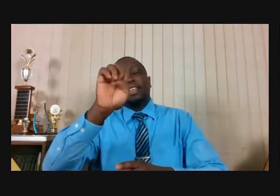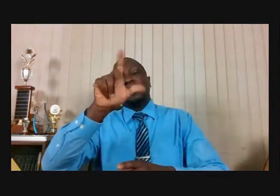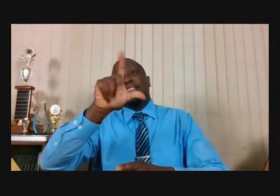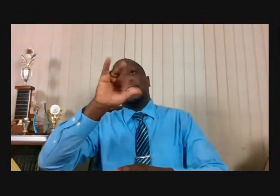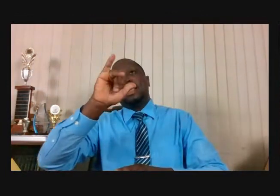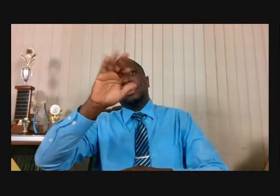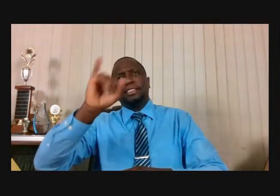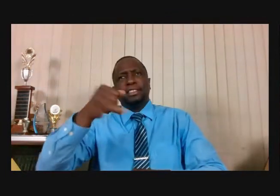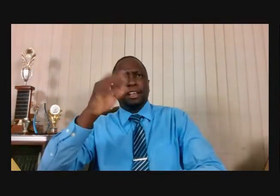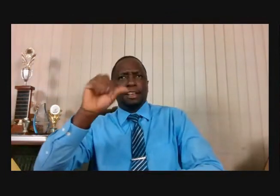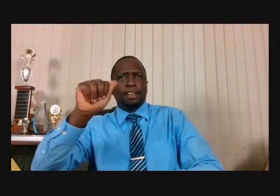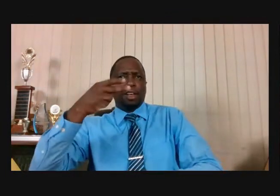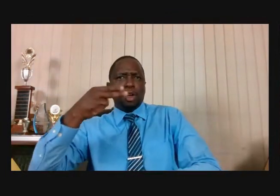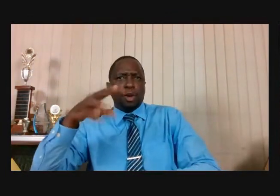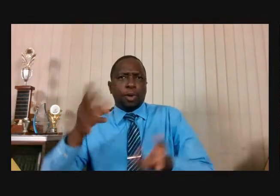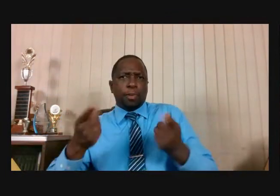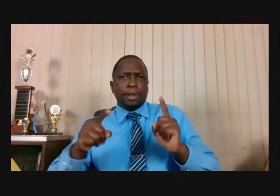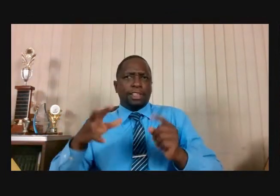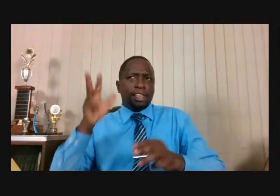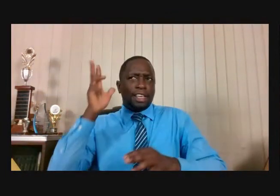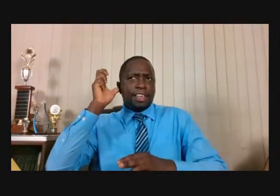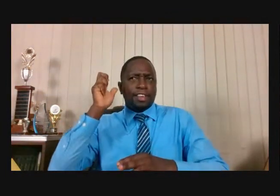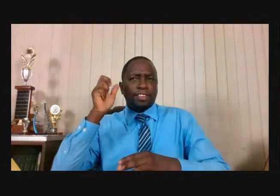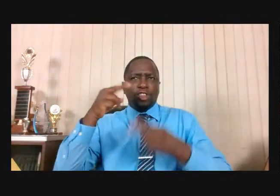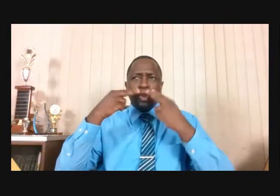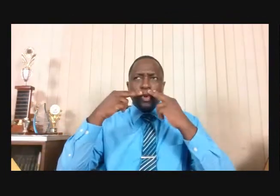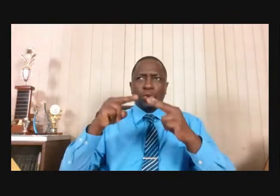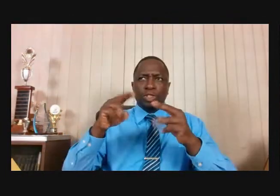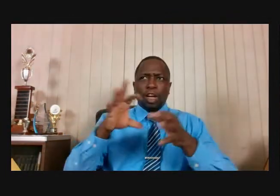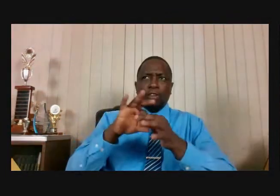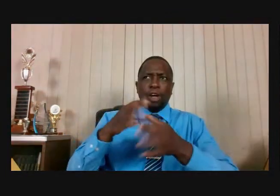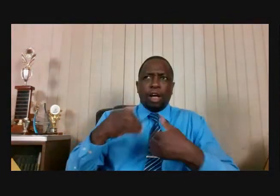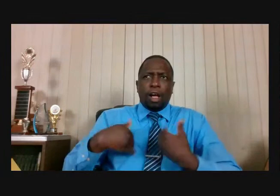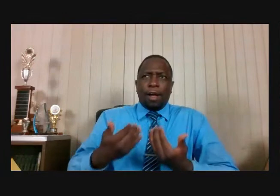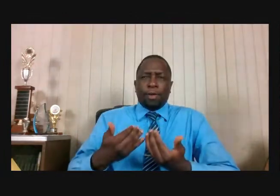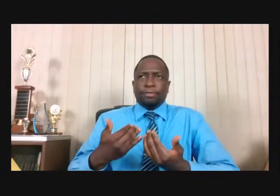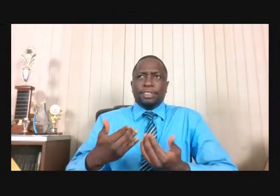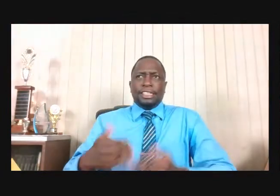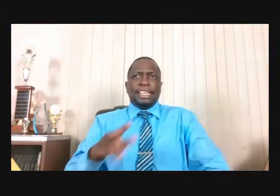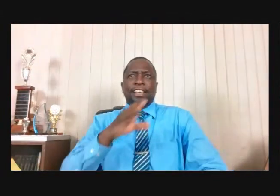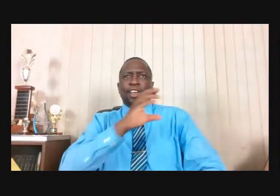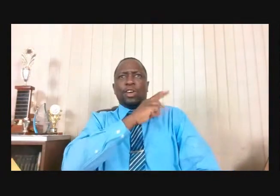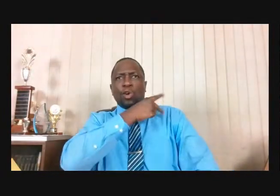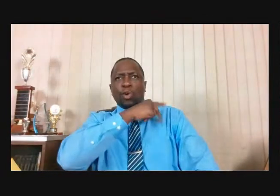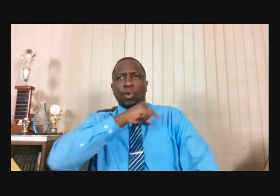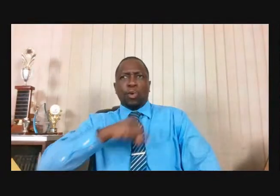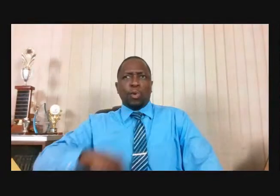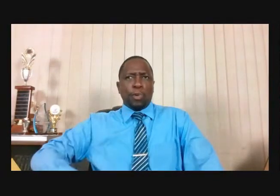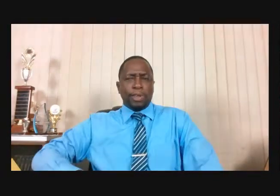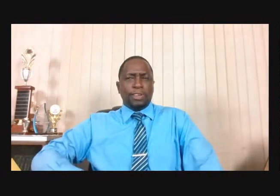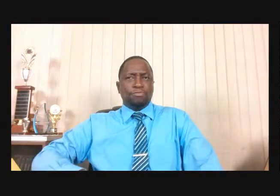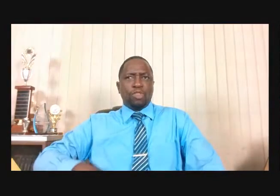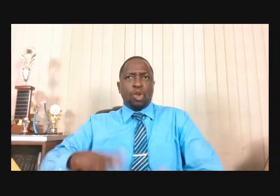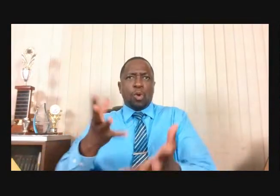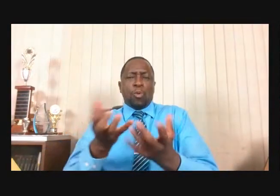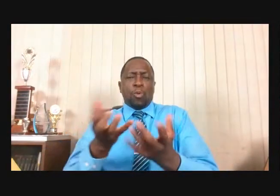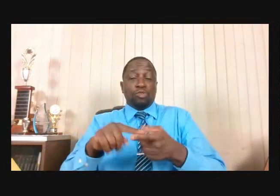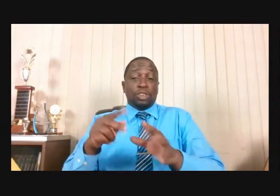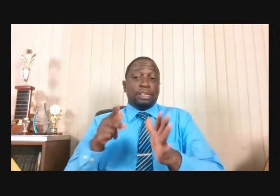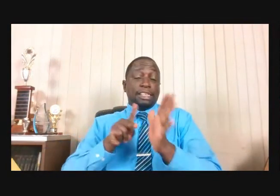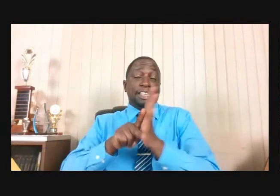Picks Himself Up And Takes Off Running He Received No Command From God